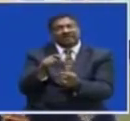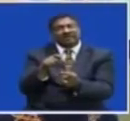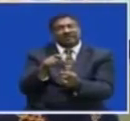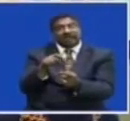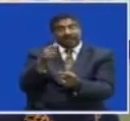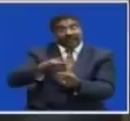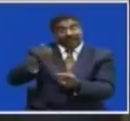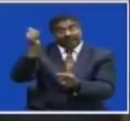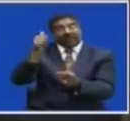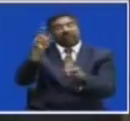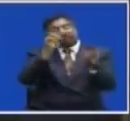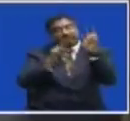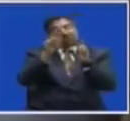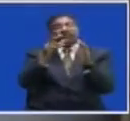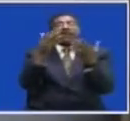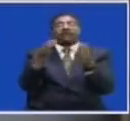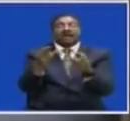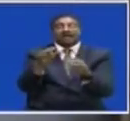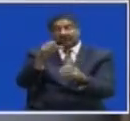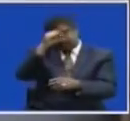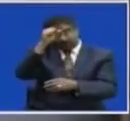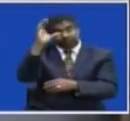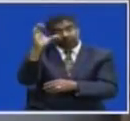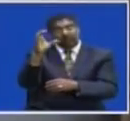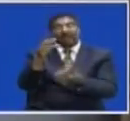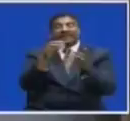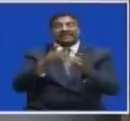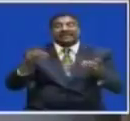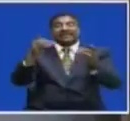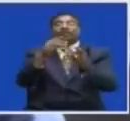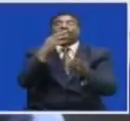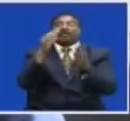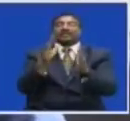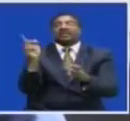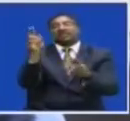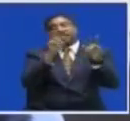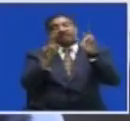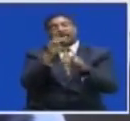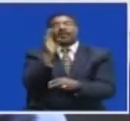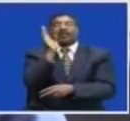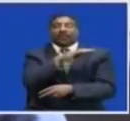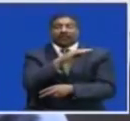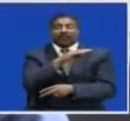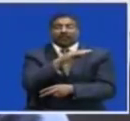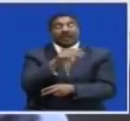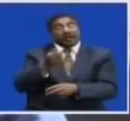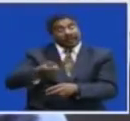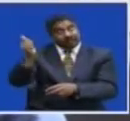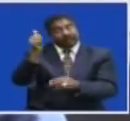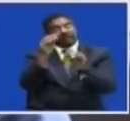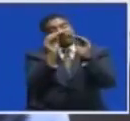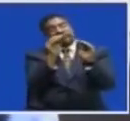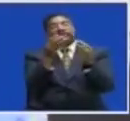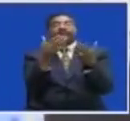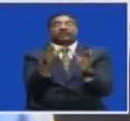Dr. Kolumba paid a courtesy call on Chingola District Commissioner Mary Chivesa Here, he made it clear that his mission